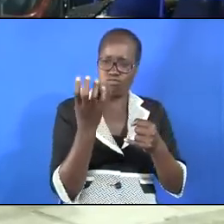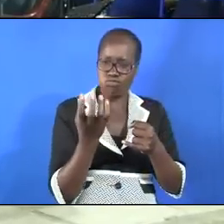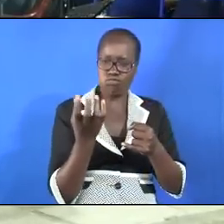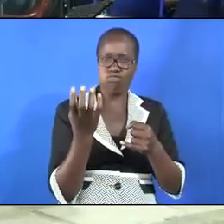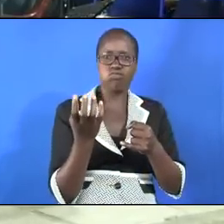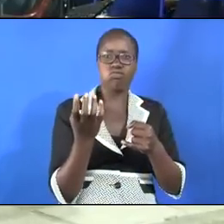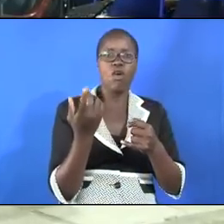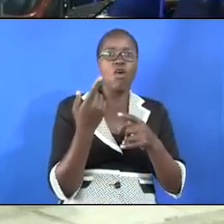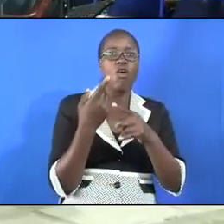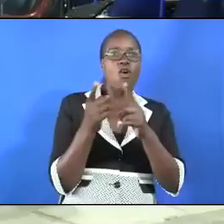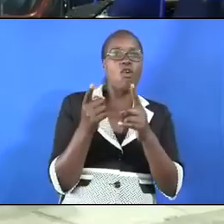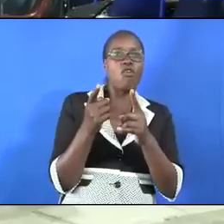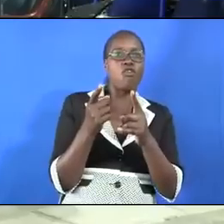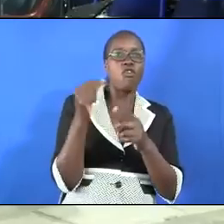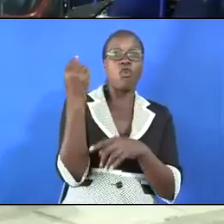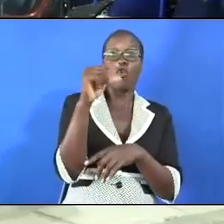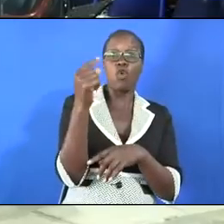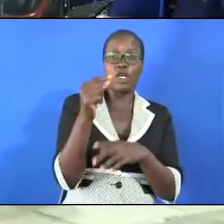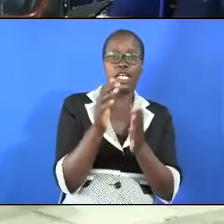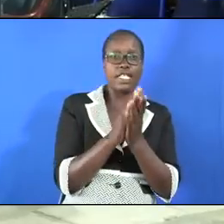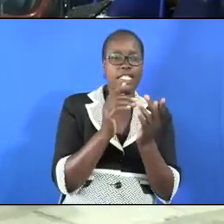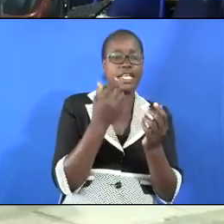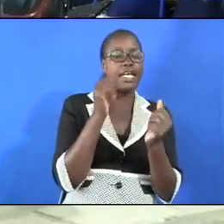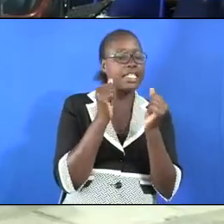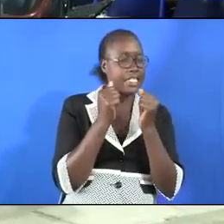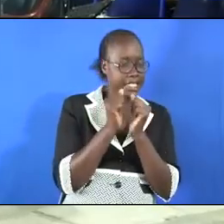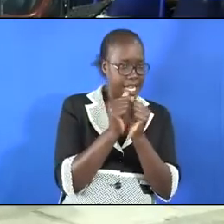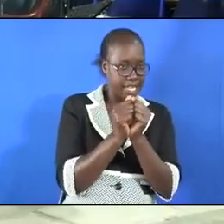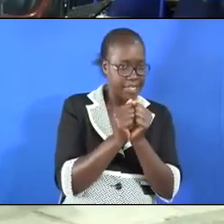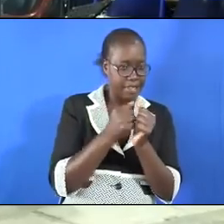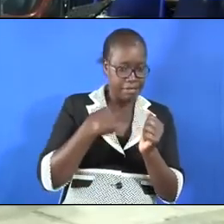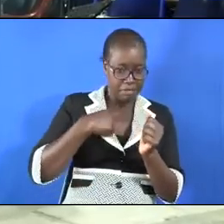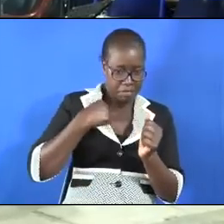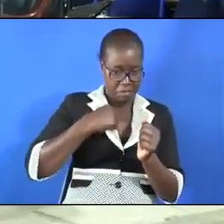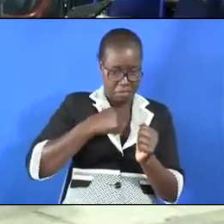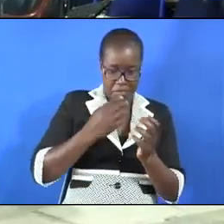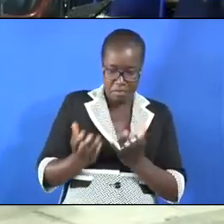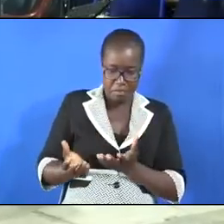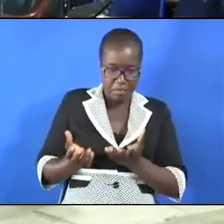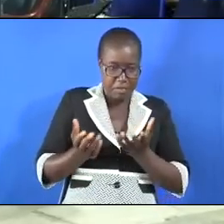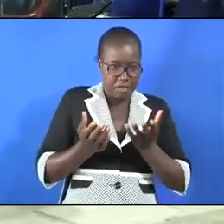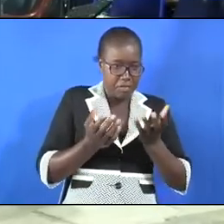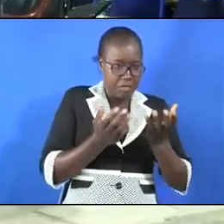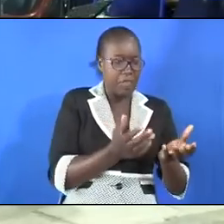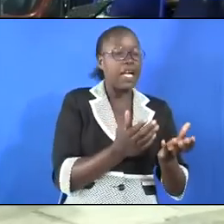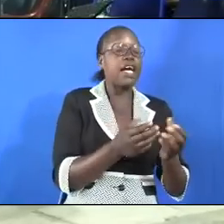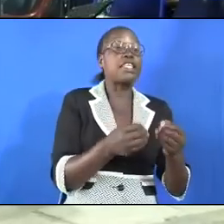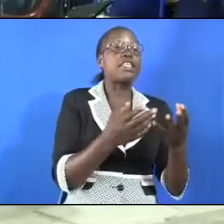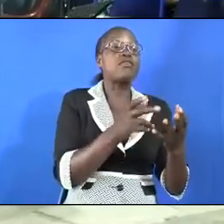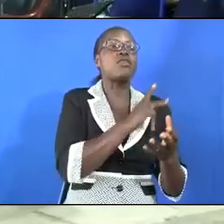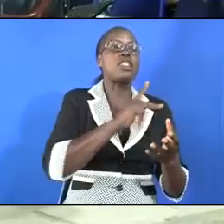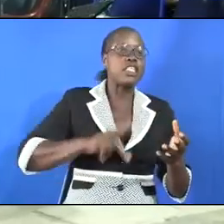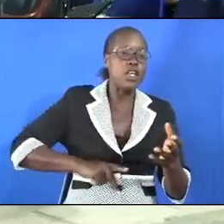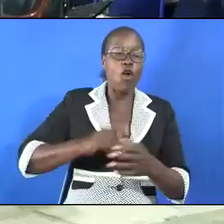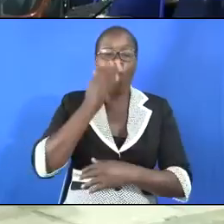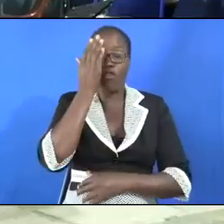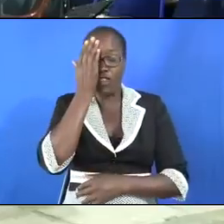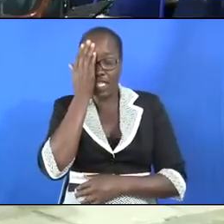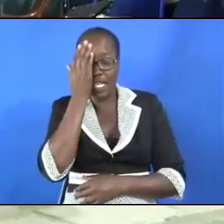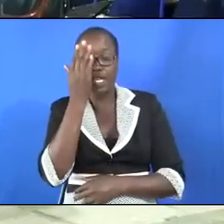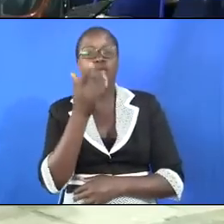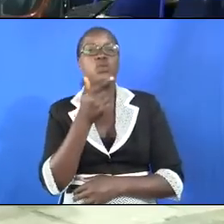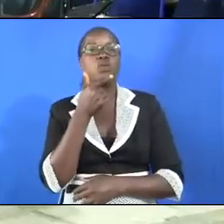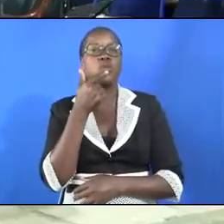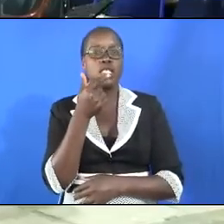gold, and ten changes of clothing. Then he brought the letter to the king of Israel, which